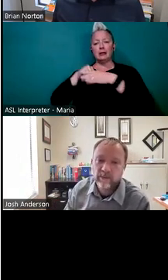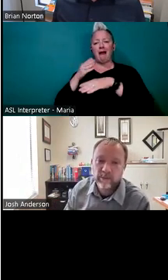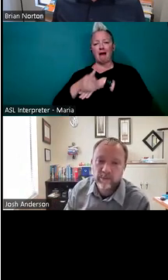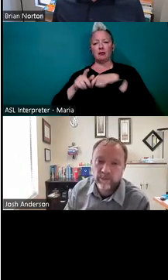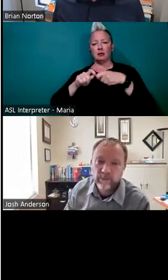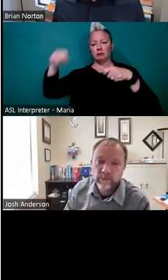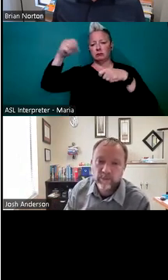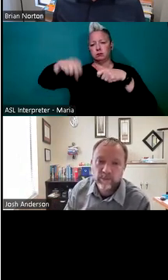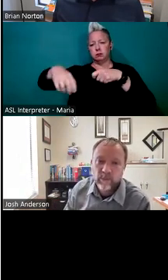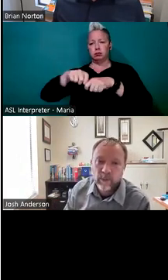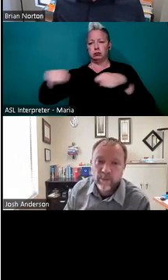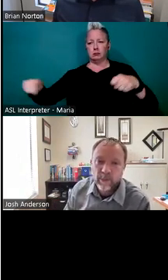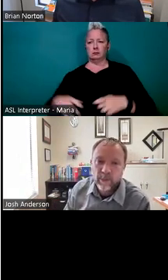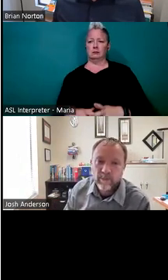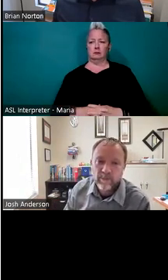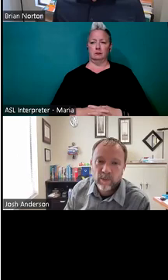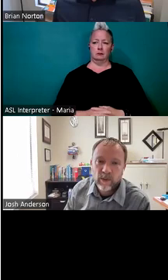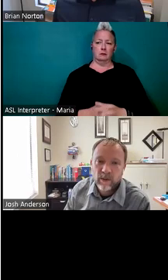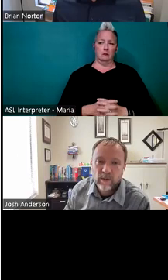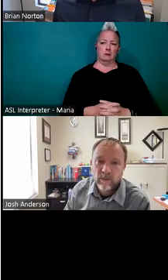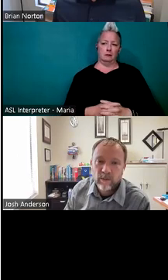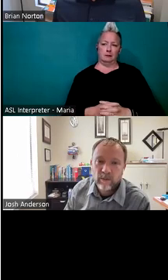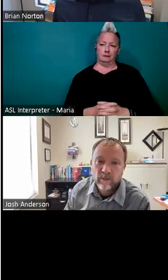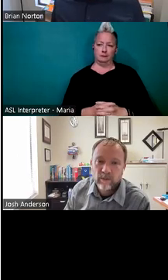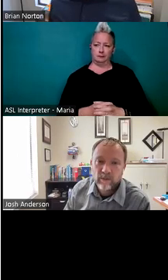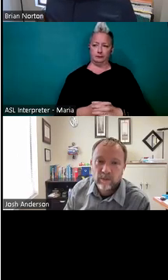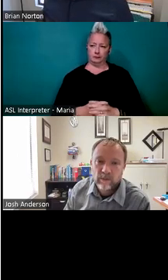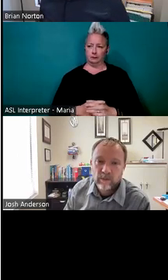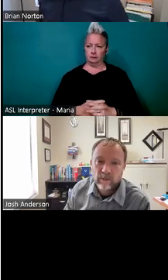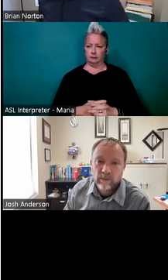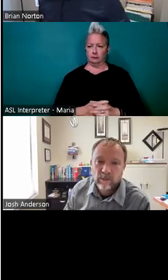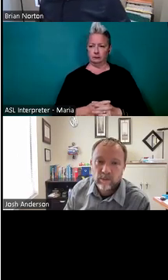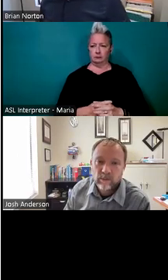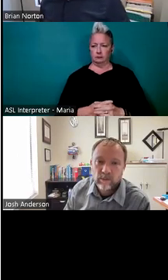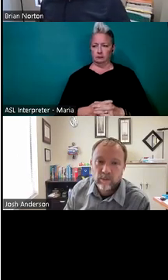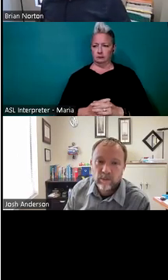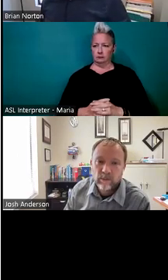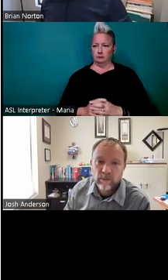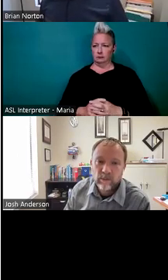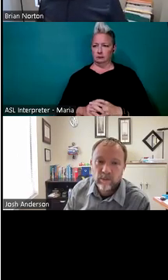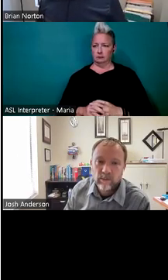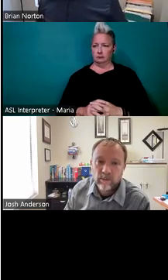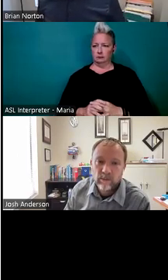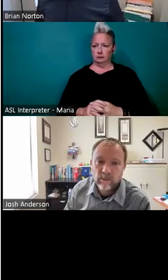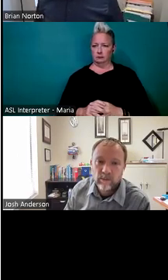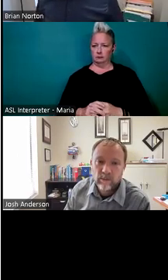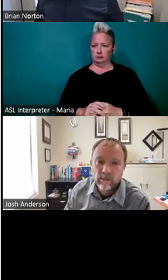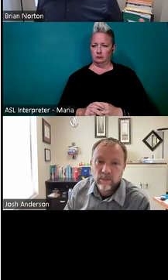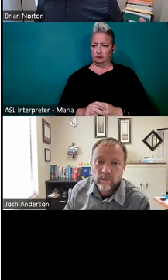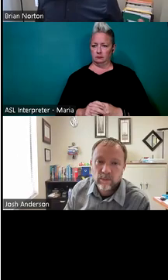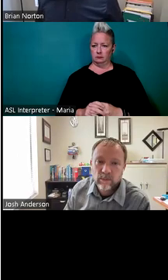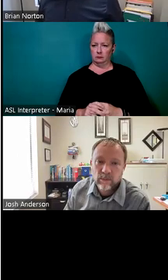cut. Love it. Um, someone mentioned cutting out a section of a, of a kind of a